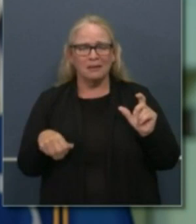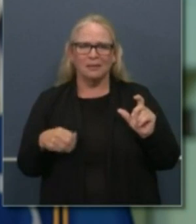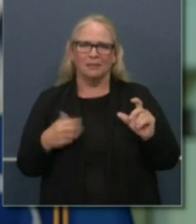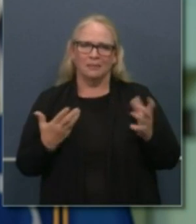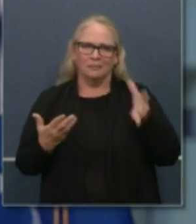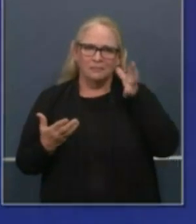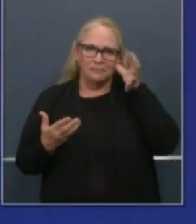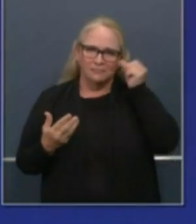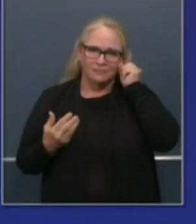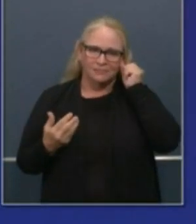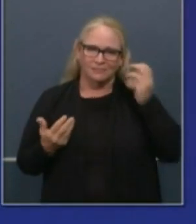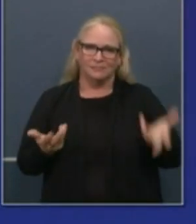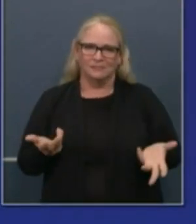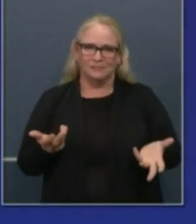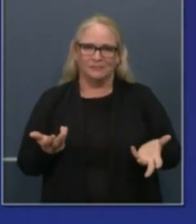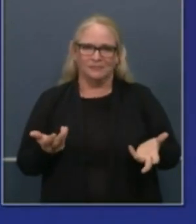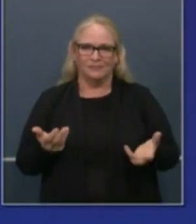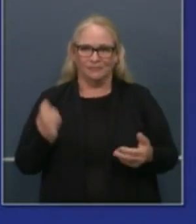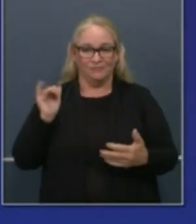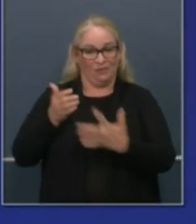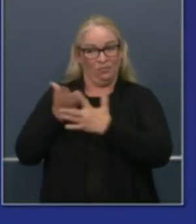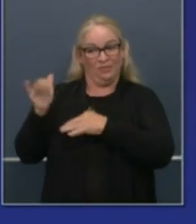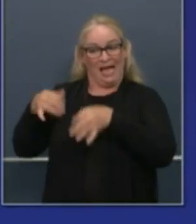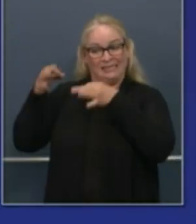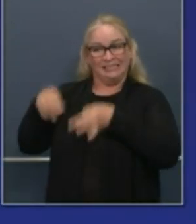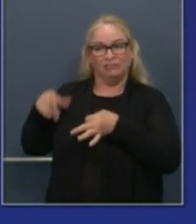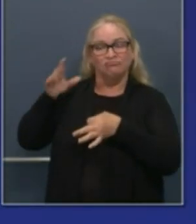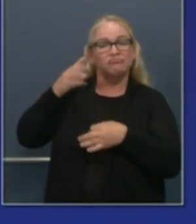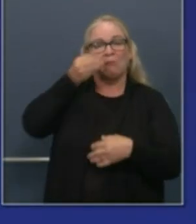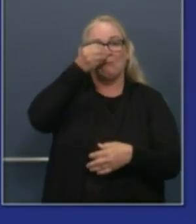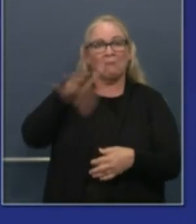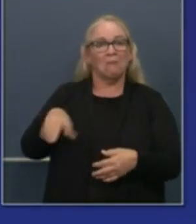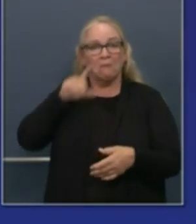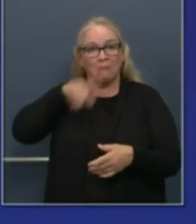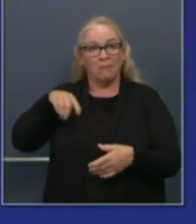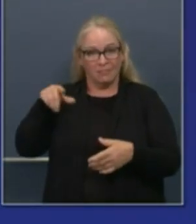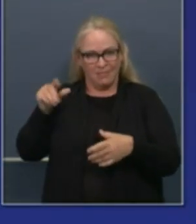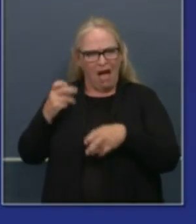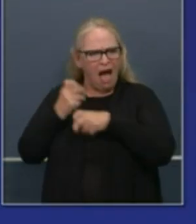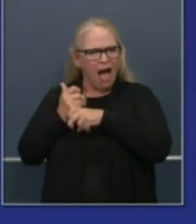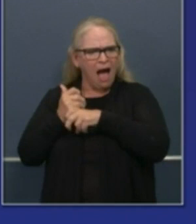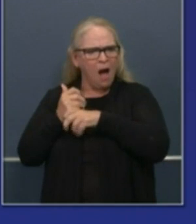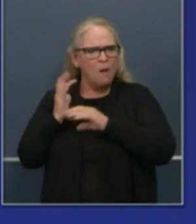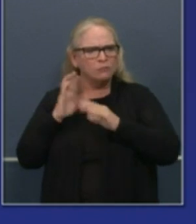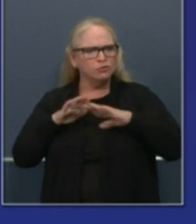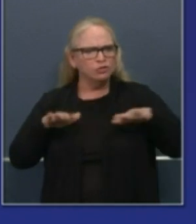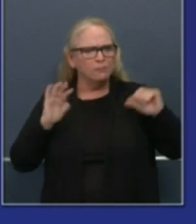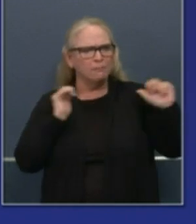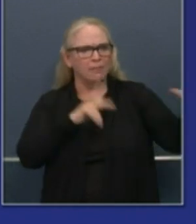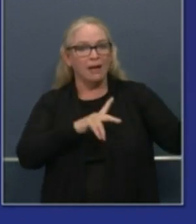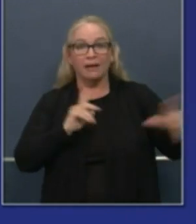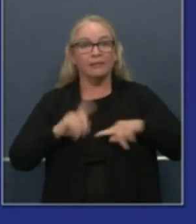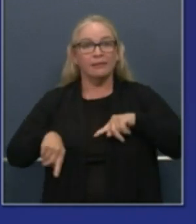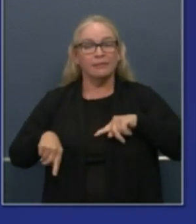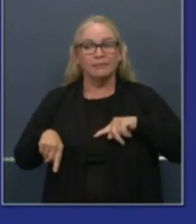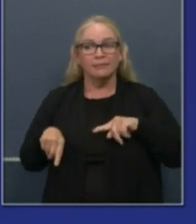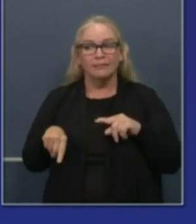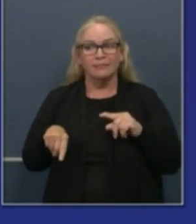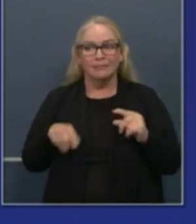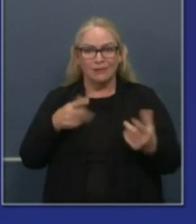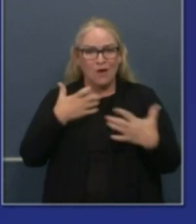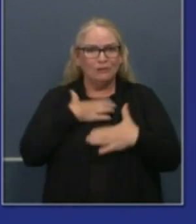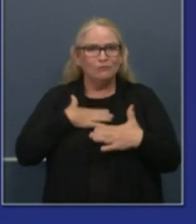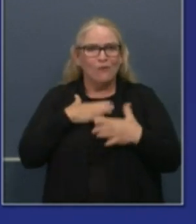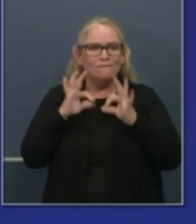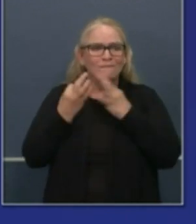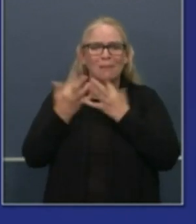decisions that will determine what kind of activities we get to once again enjoy with our friends and family. And of